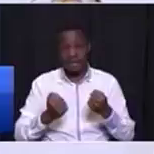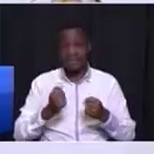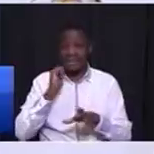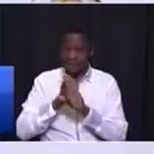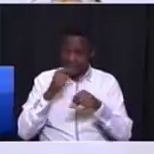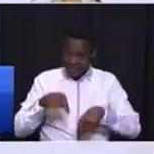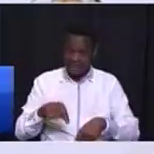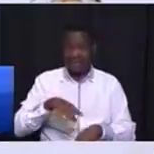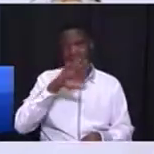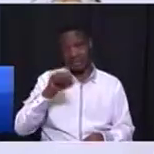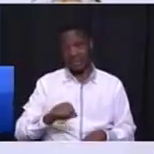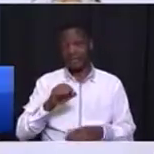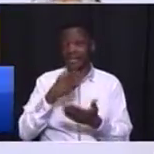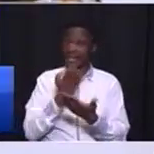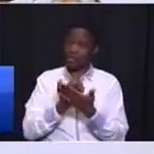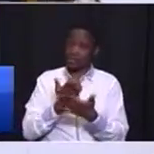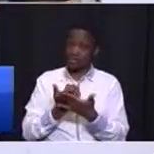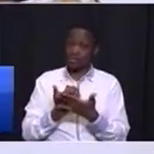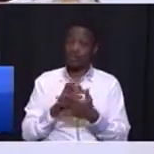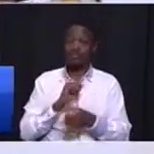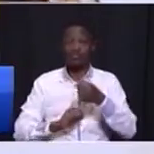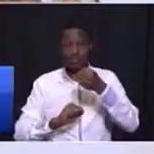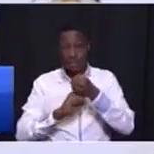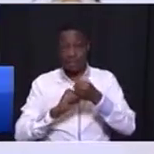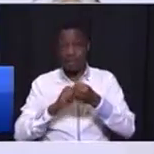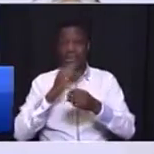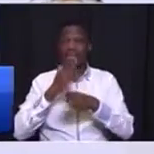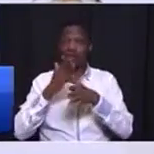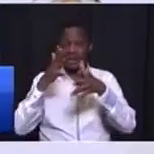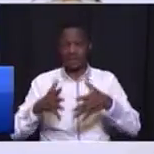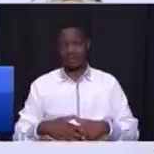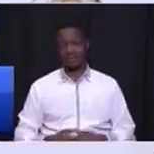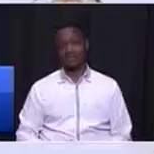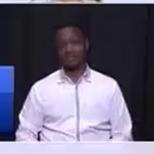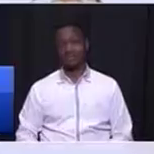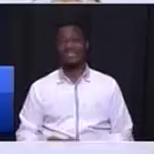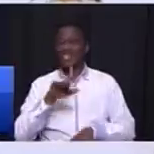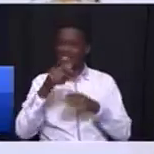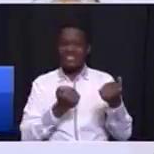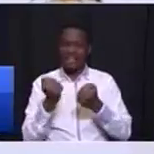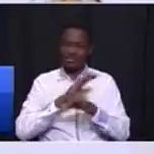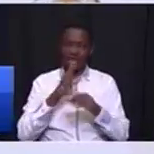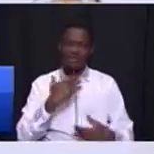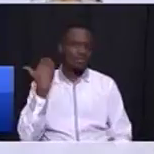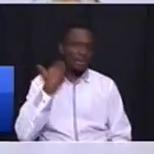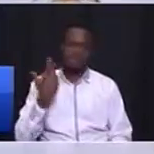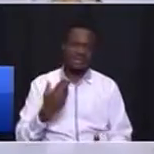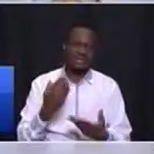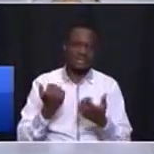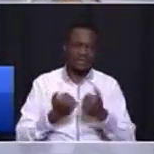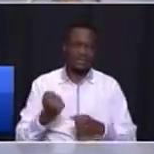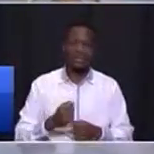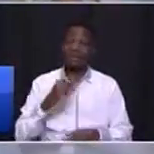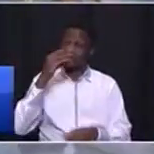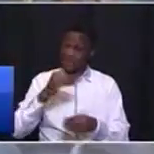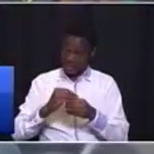in the South African economy to support the workers and these cars of course don't have to be expensive cars I must